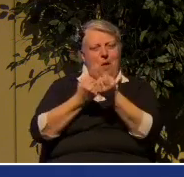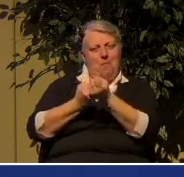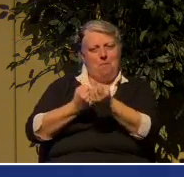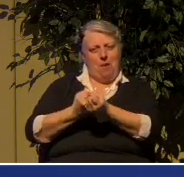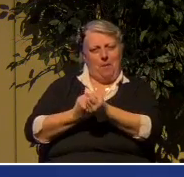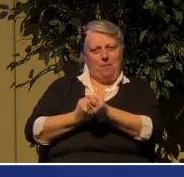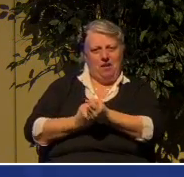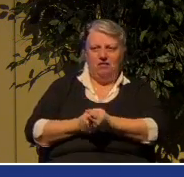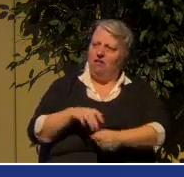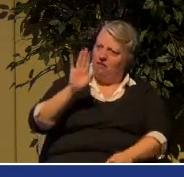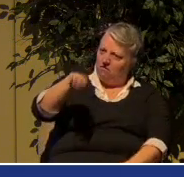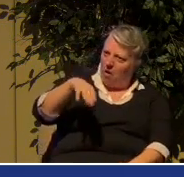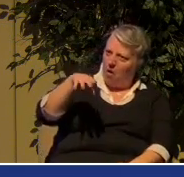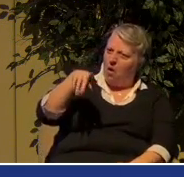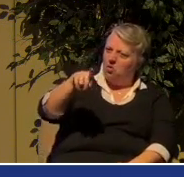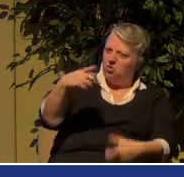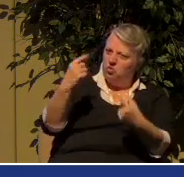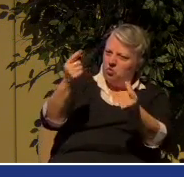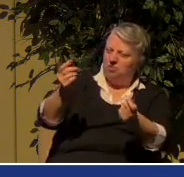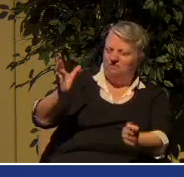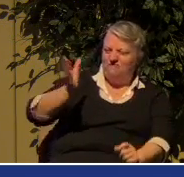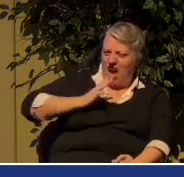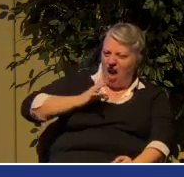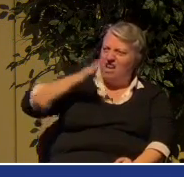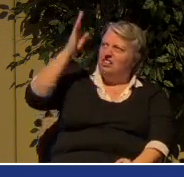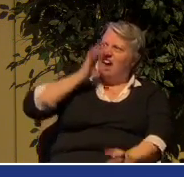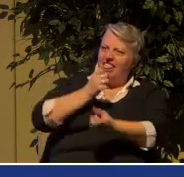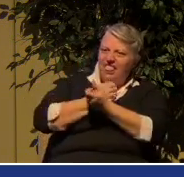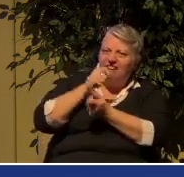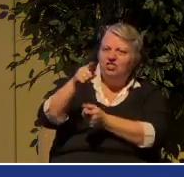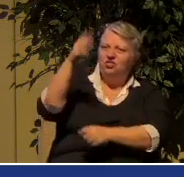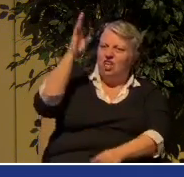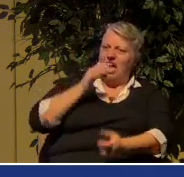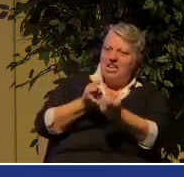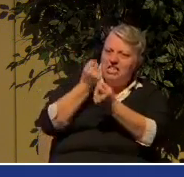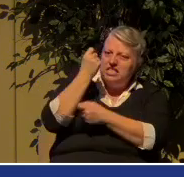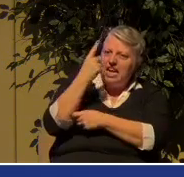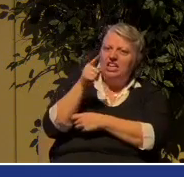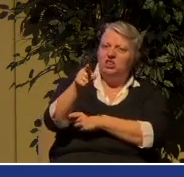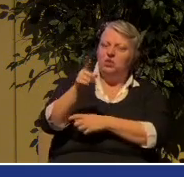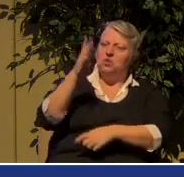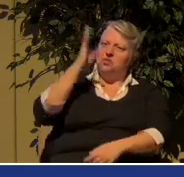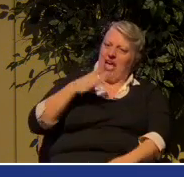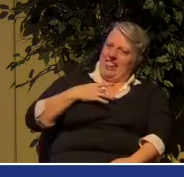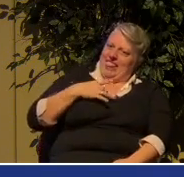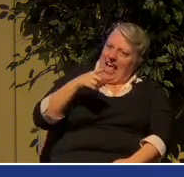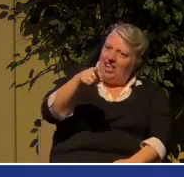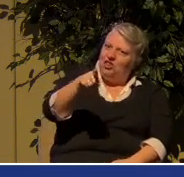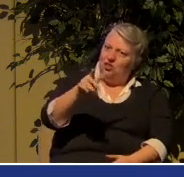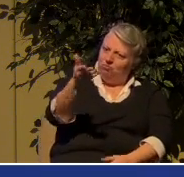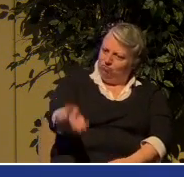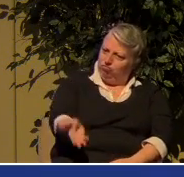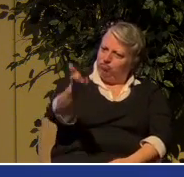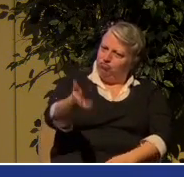you're doing is perfectly okay. God loves you, God understands you, and God likes you the way that you are.